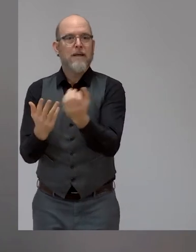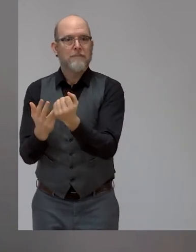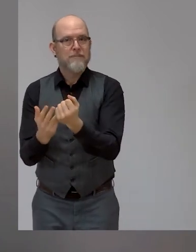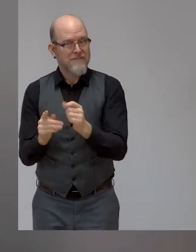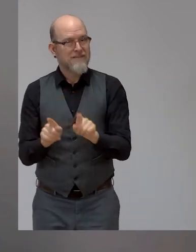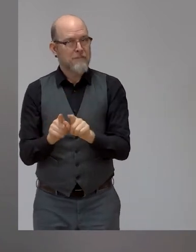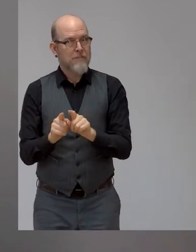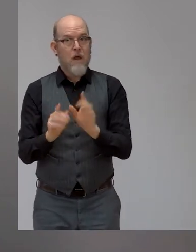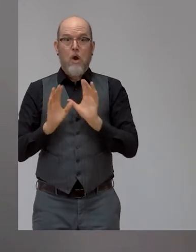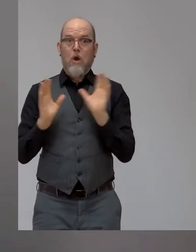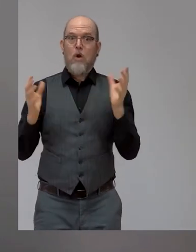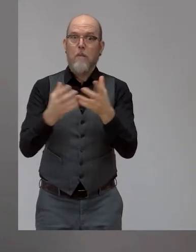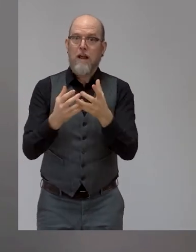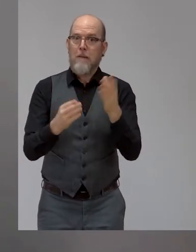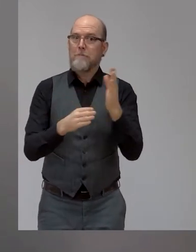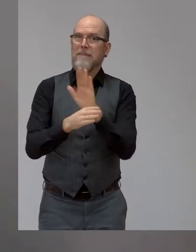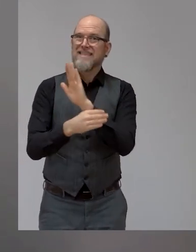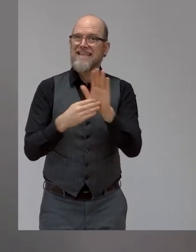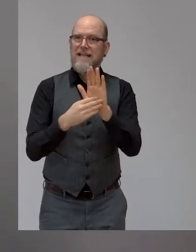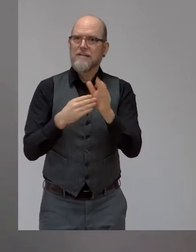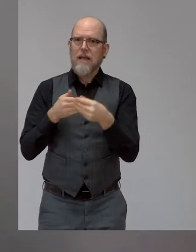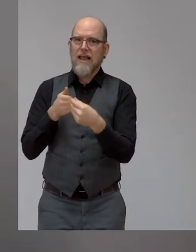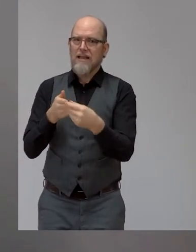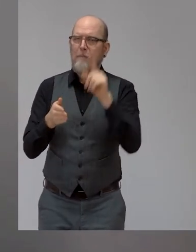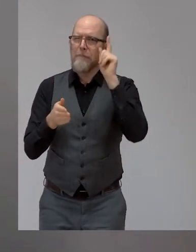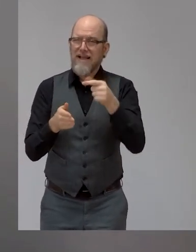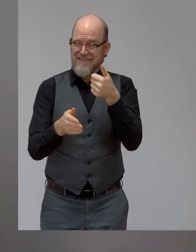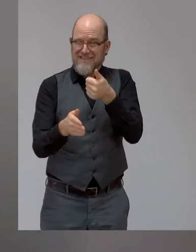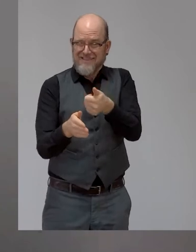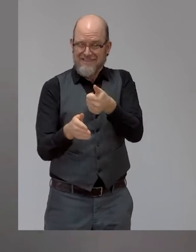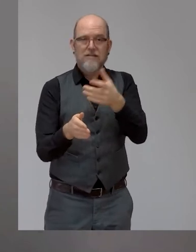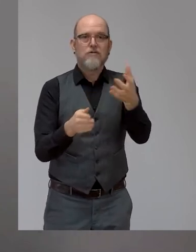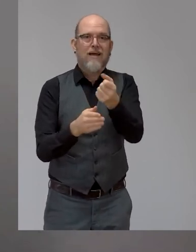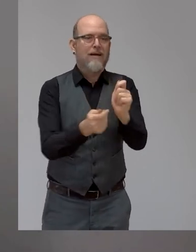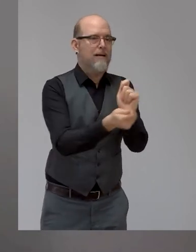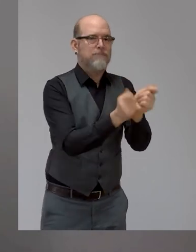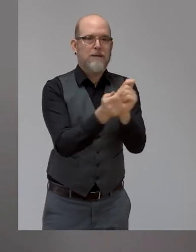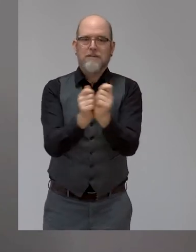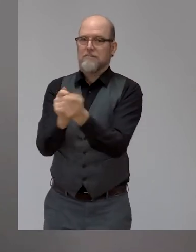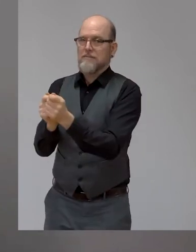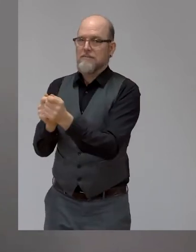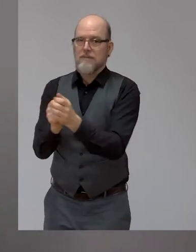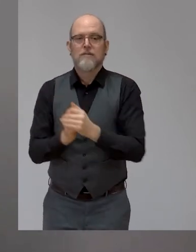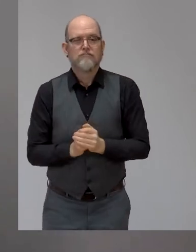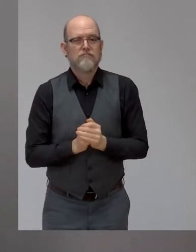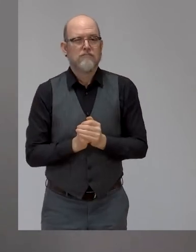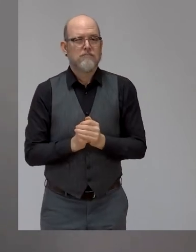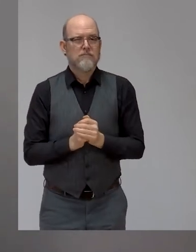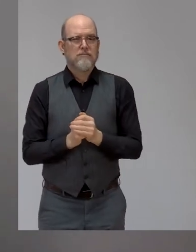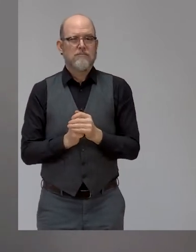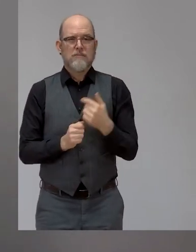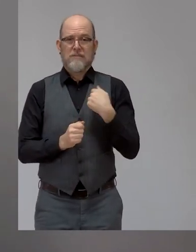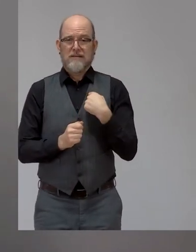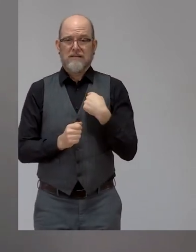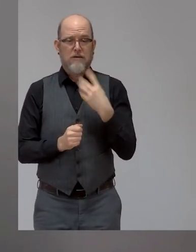two startling facts that were done for us by EY. 54% of our global boards have never had a